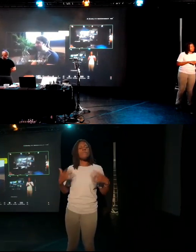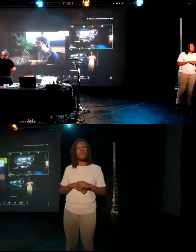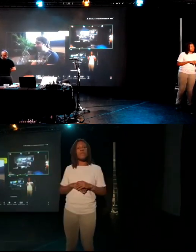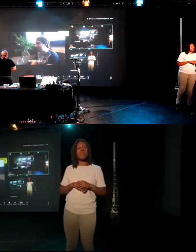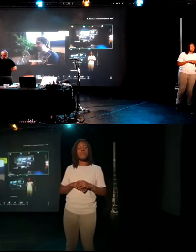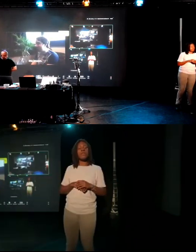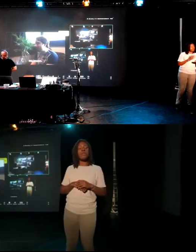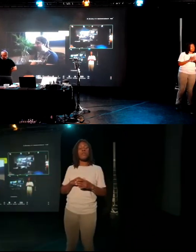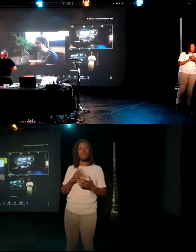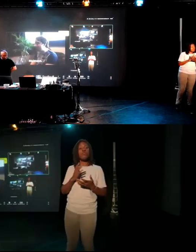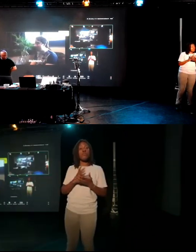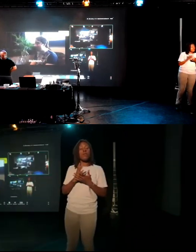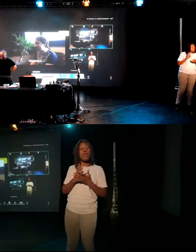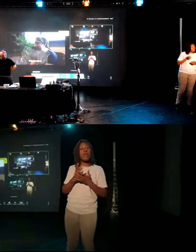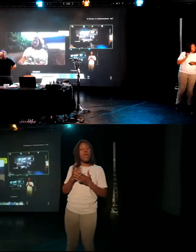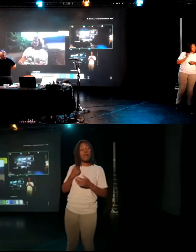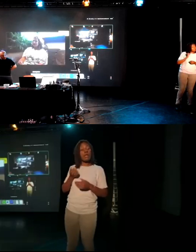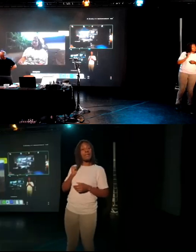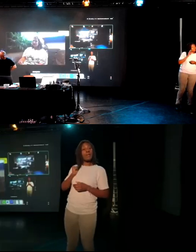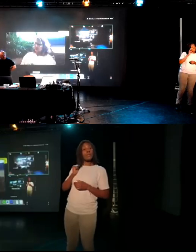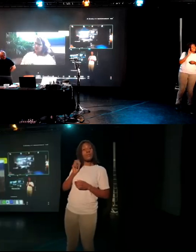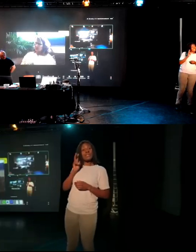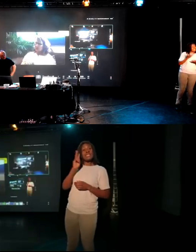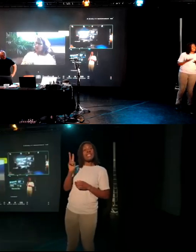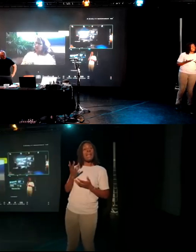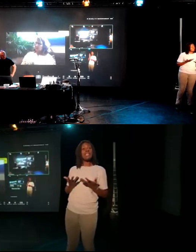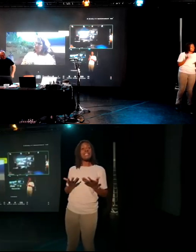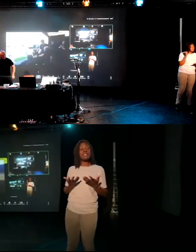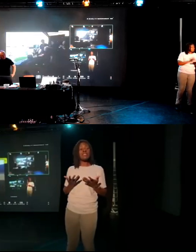seen. It's been brilliant. It's been brilliant.